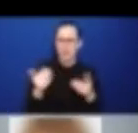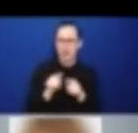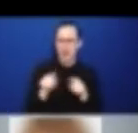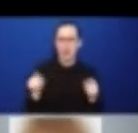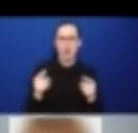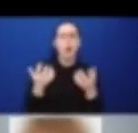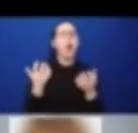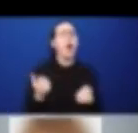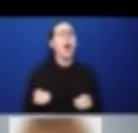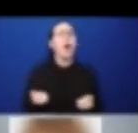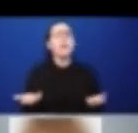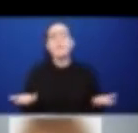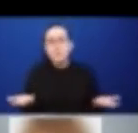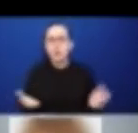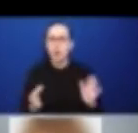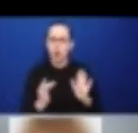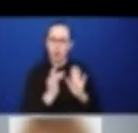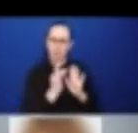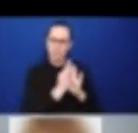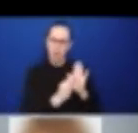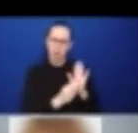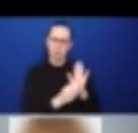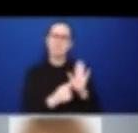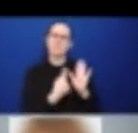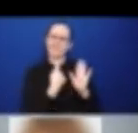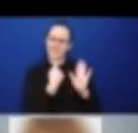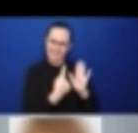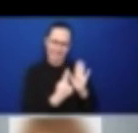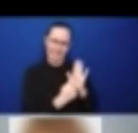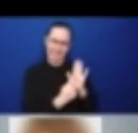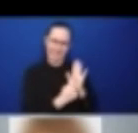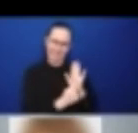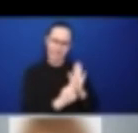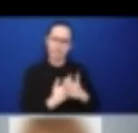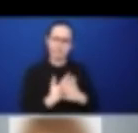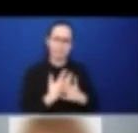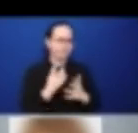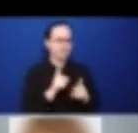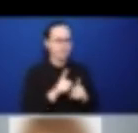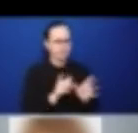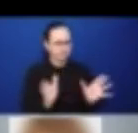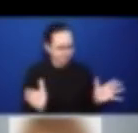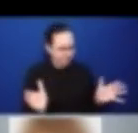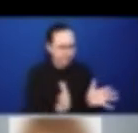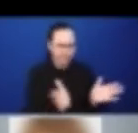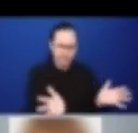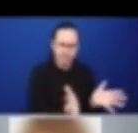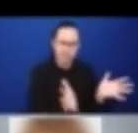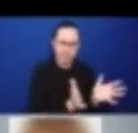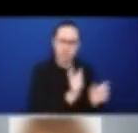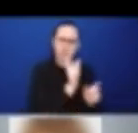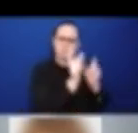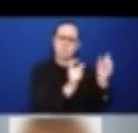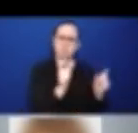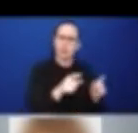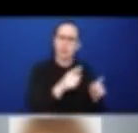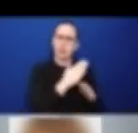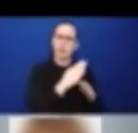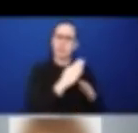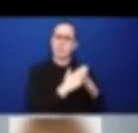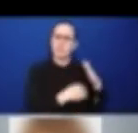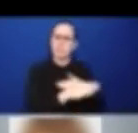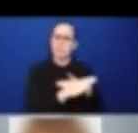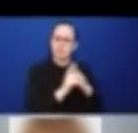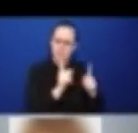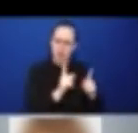policies in terms of protections and specific measures to meet the needs of persons with disabilities. However,